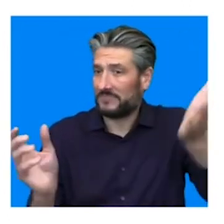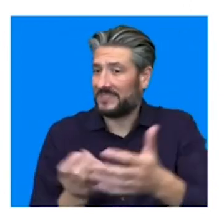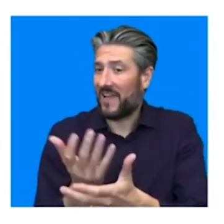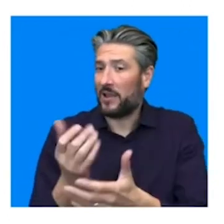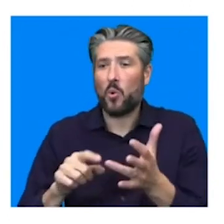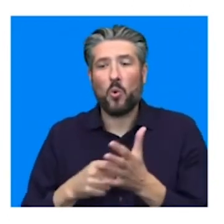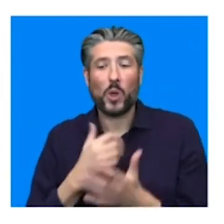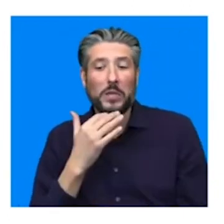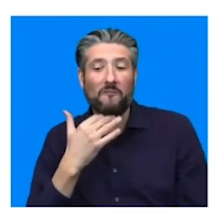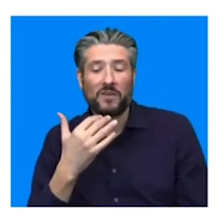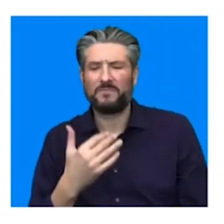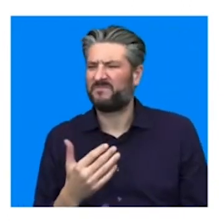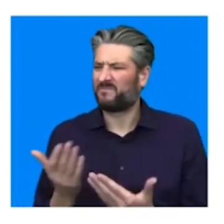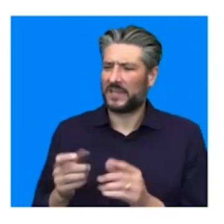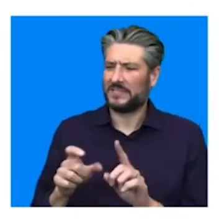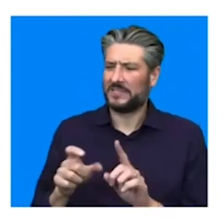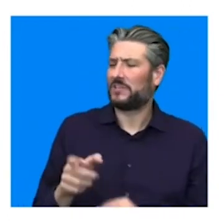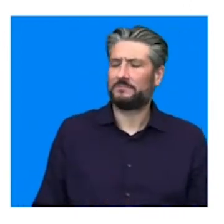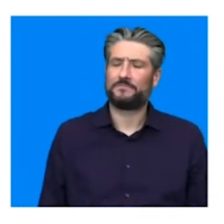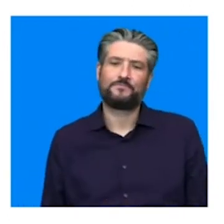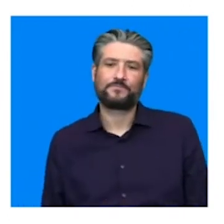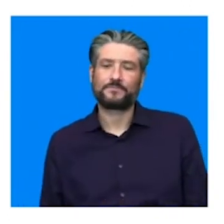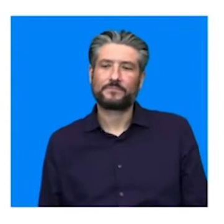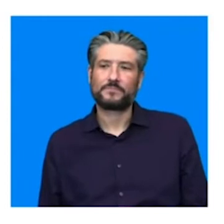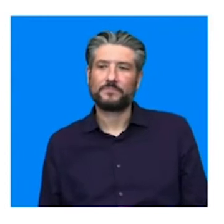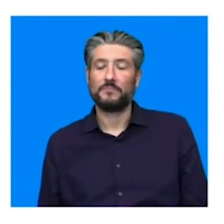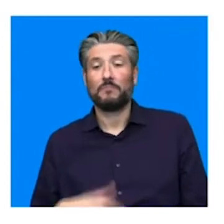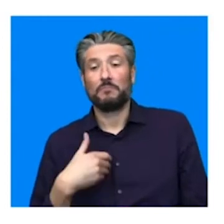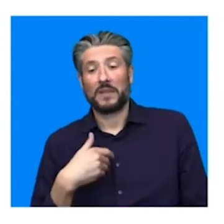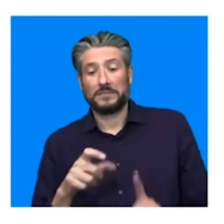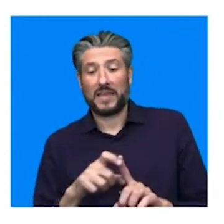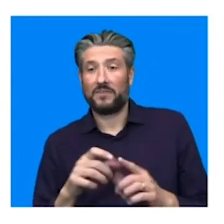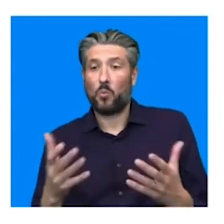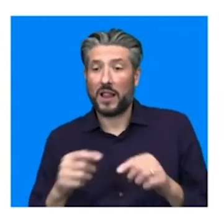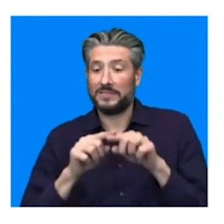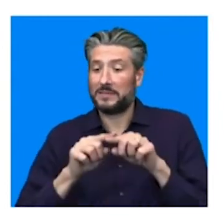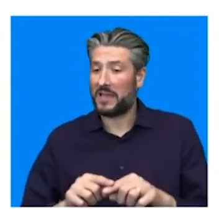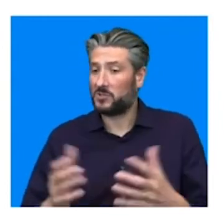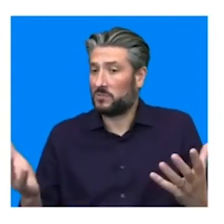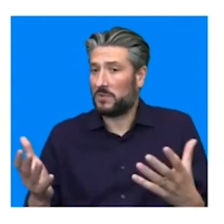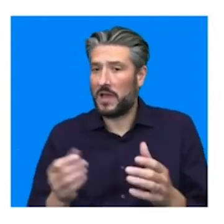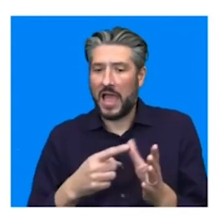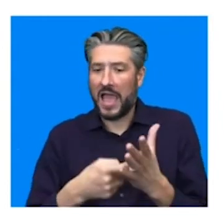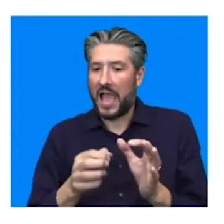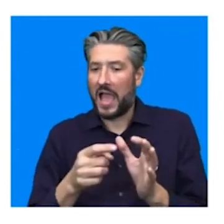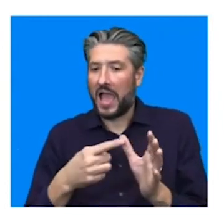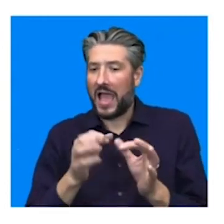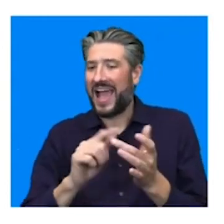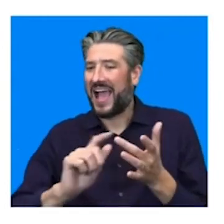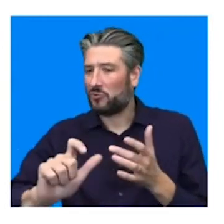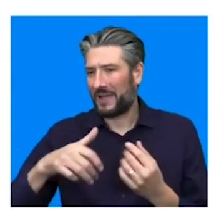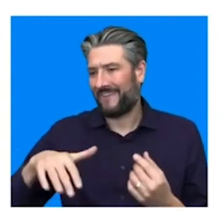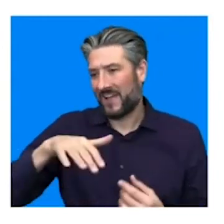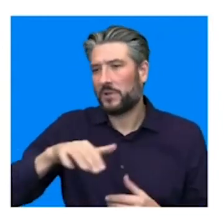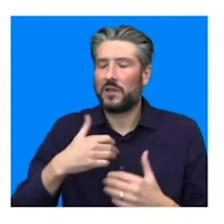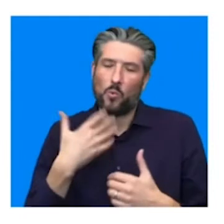I mean, I think it's where there's a business need. So we did the Arabic family because of our world service.